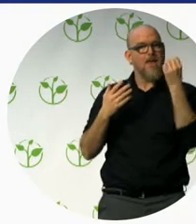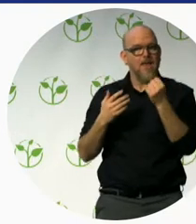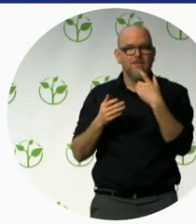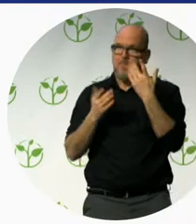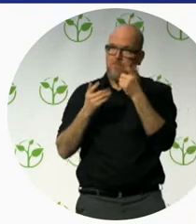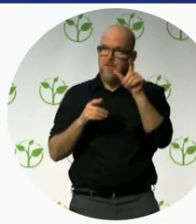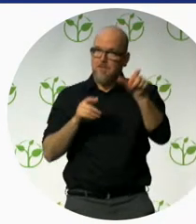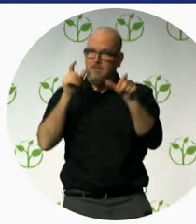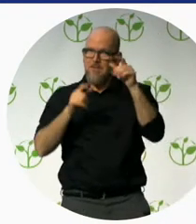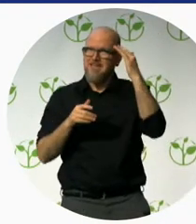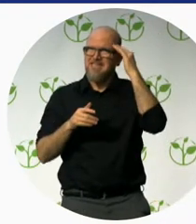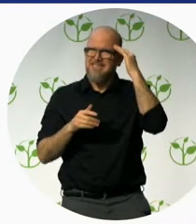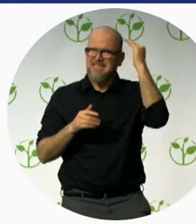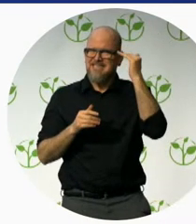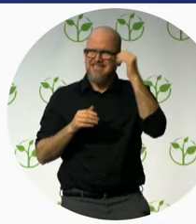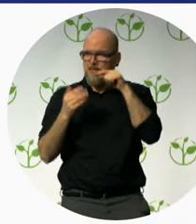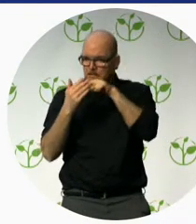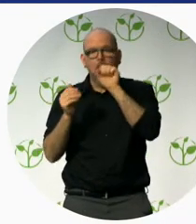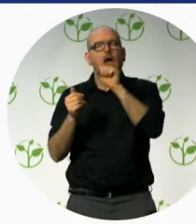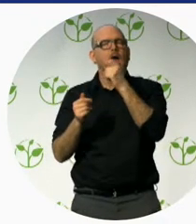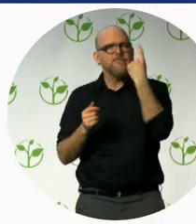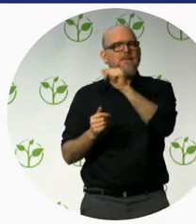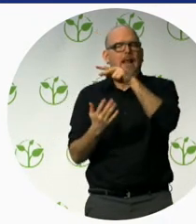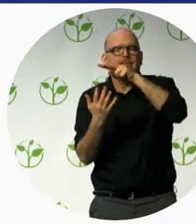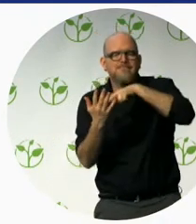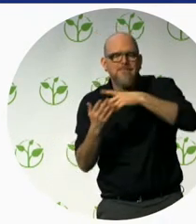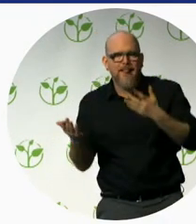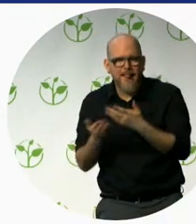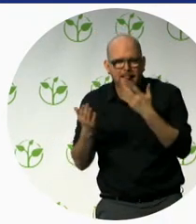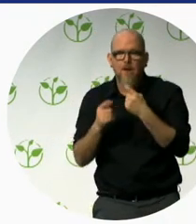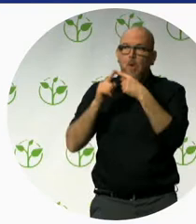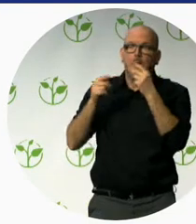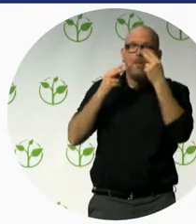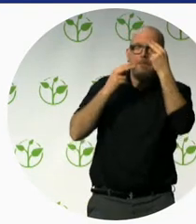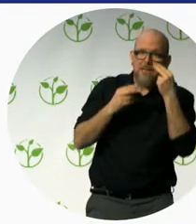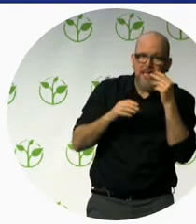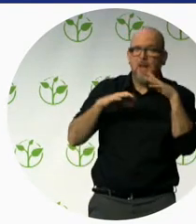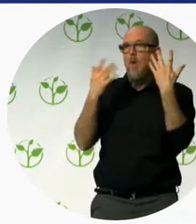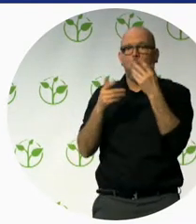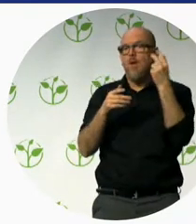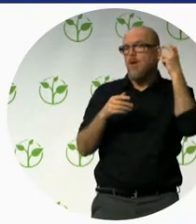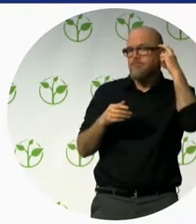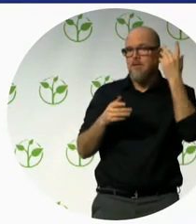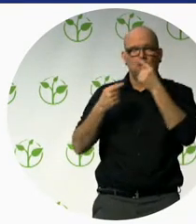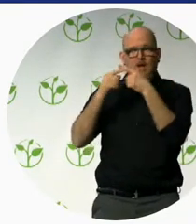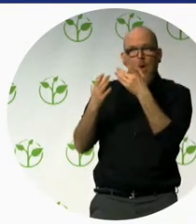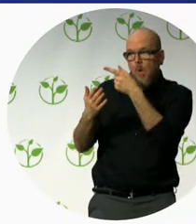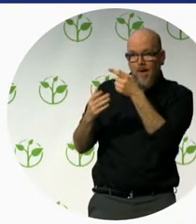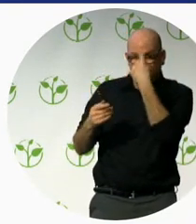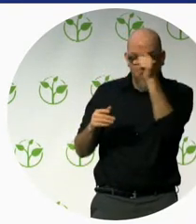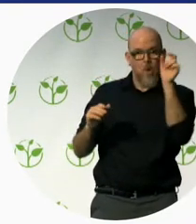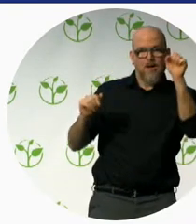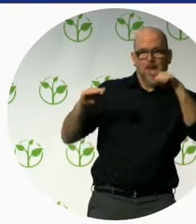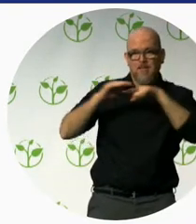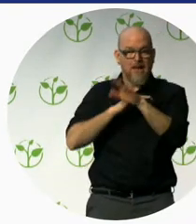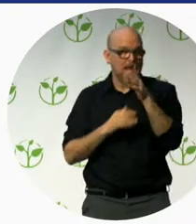describe that in the text. And we have a slightly different approach for the public toilets. And for restaurants and bars. You don't need